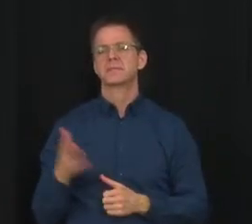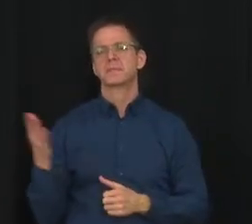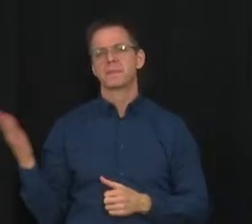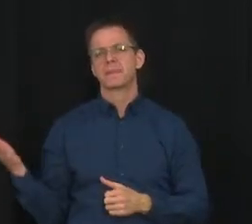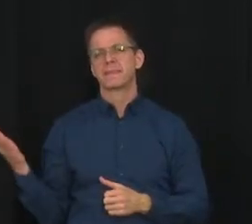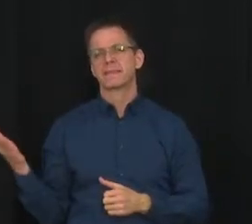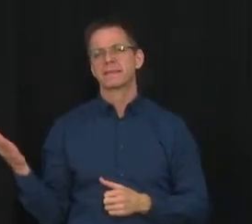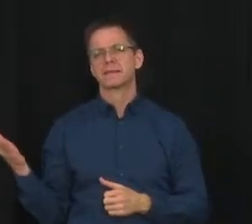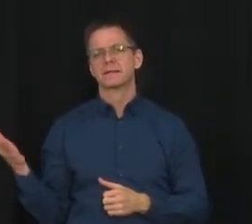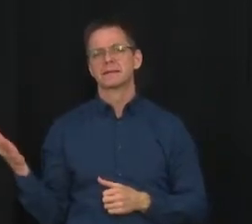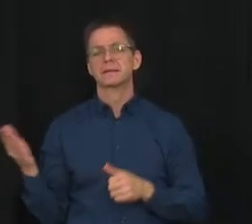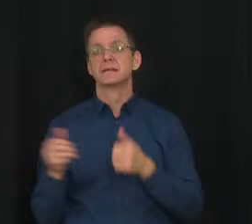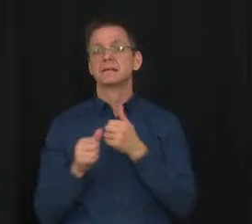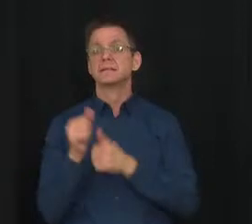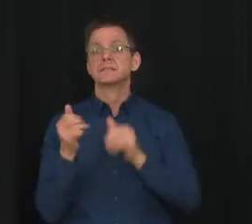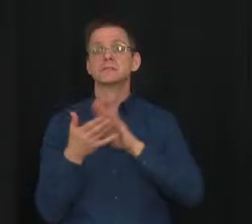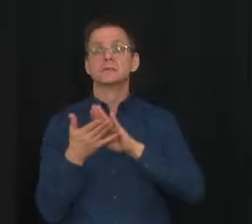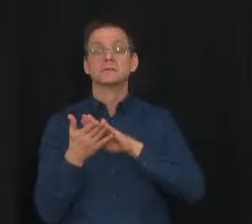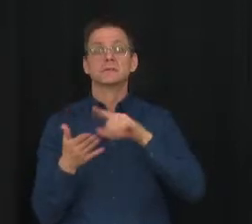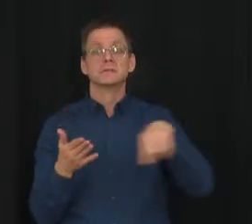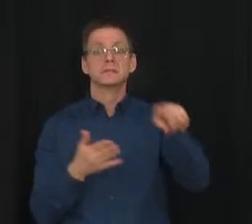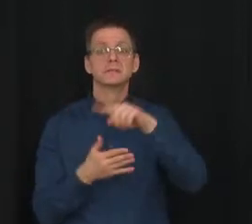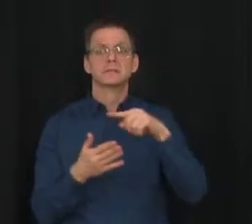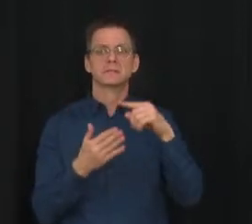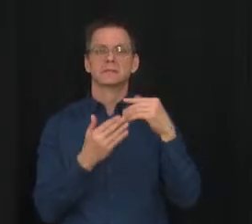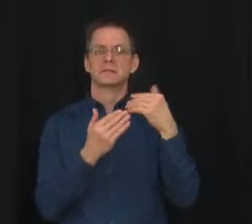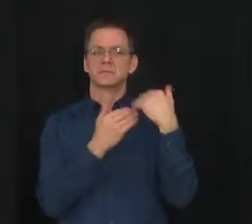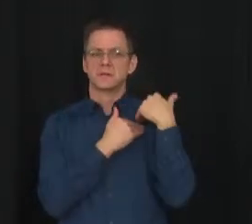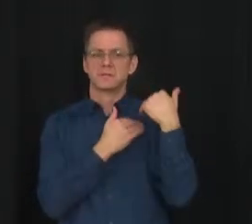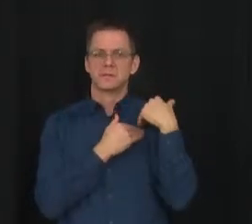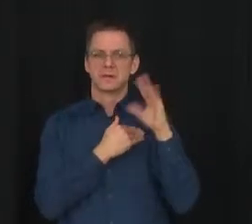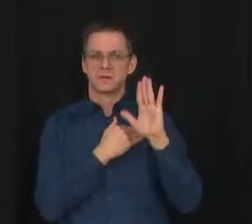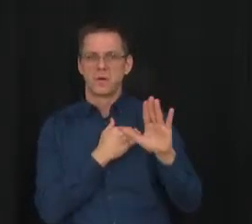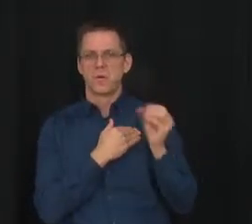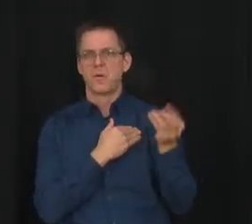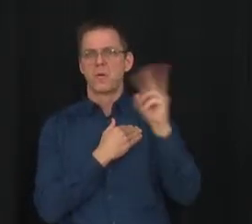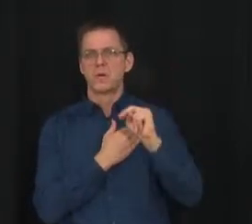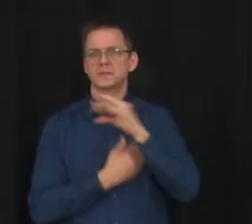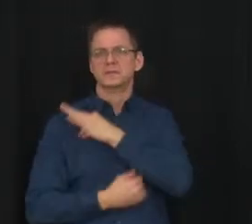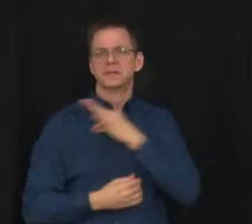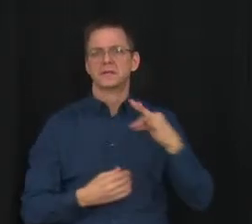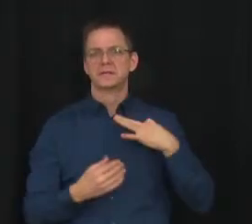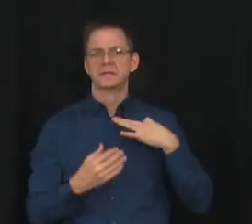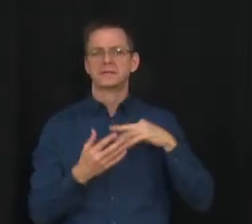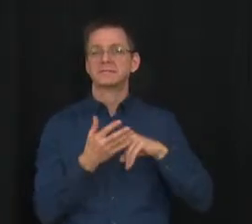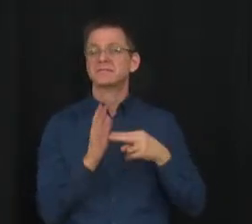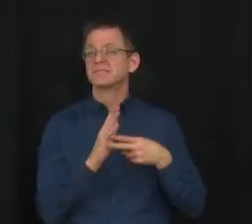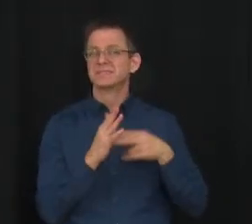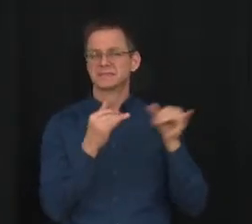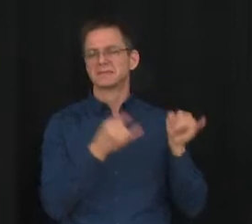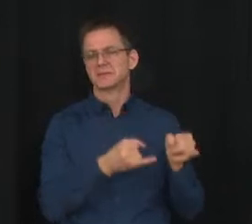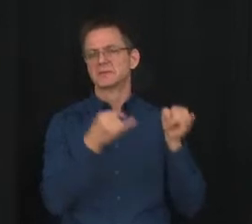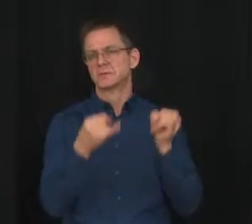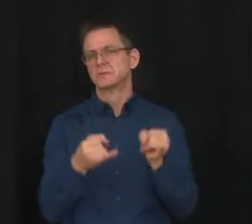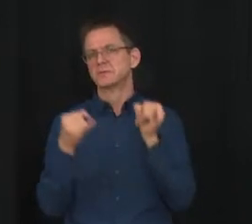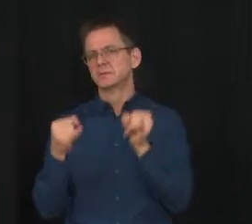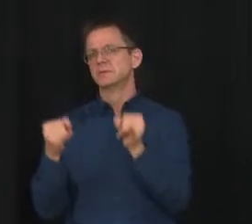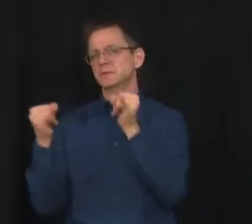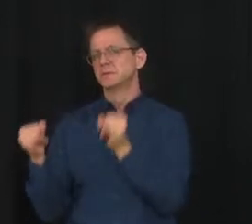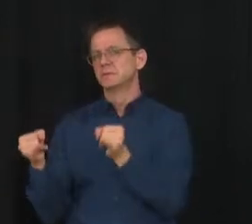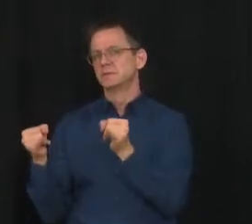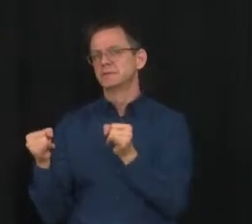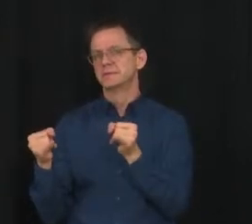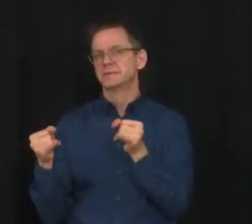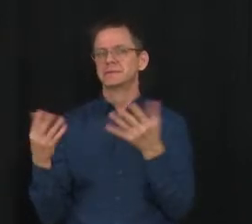for their own staffing. So each one will look different. You know, different jurisdictions have access to different numbers of